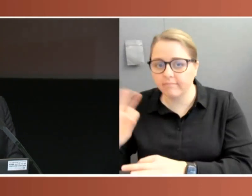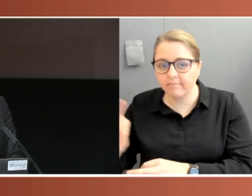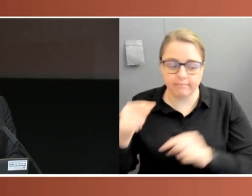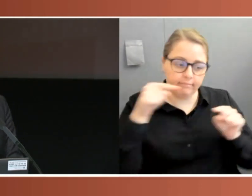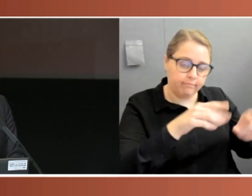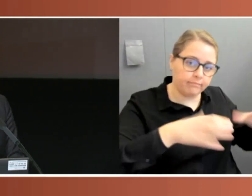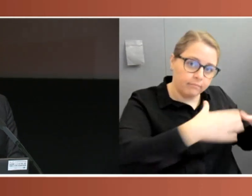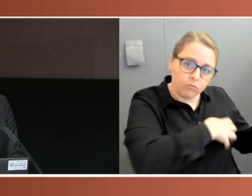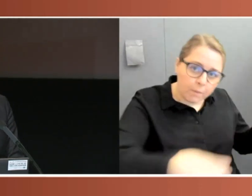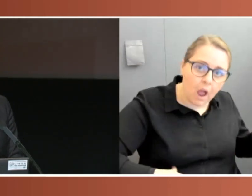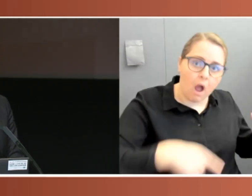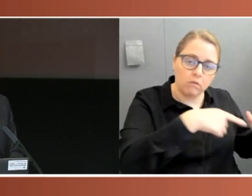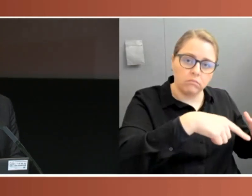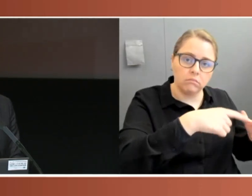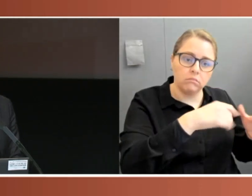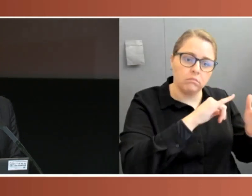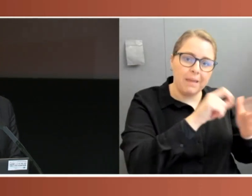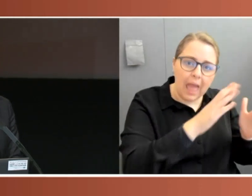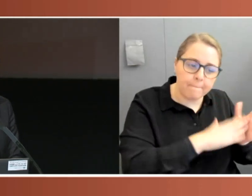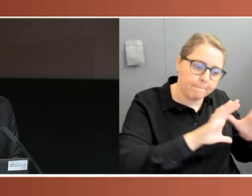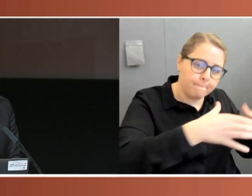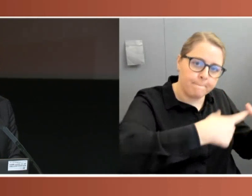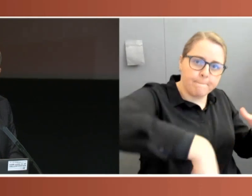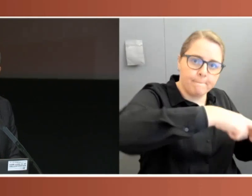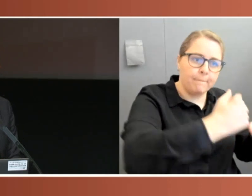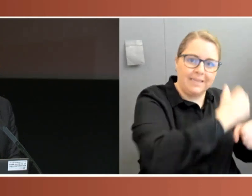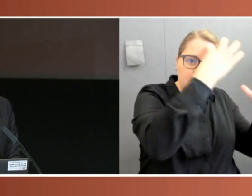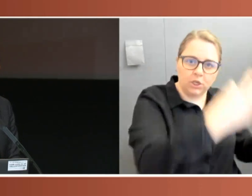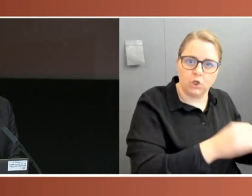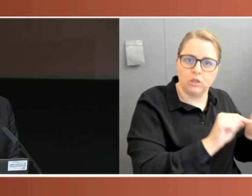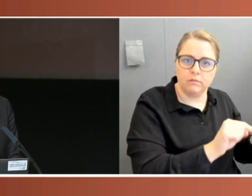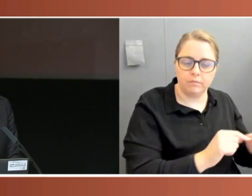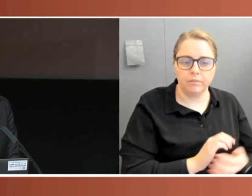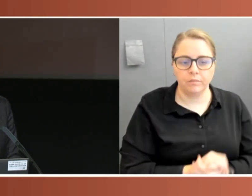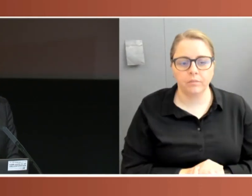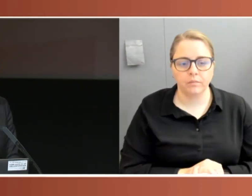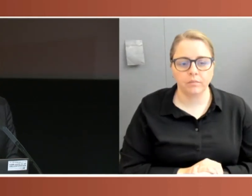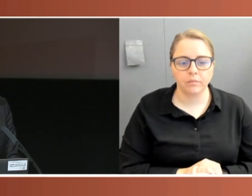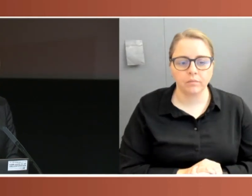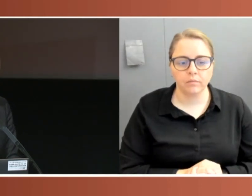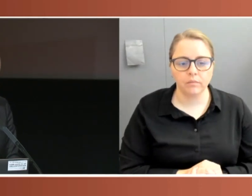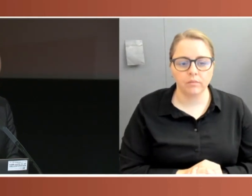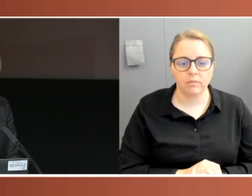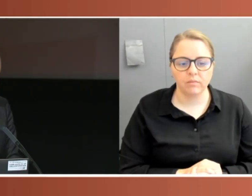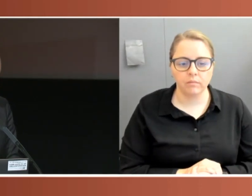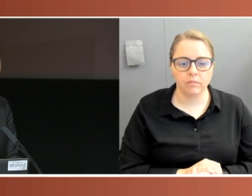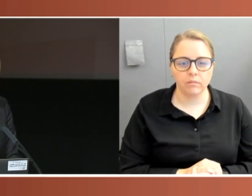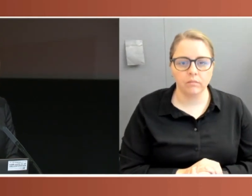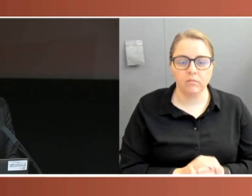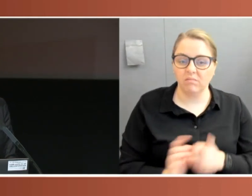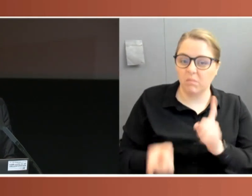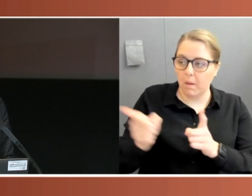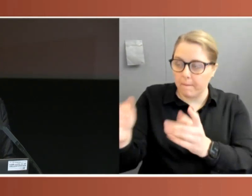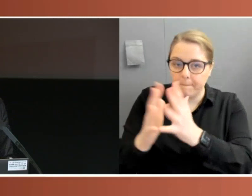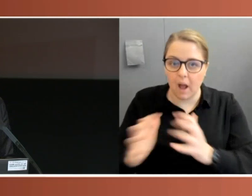legislation itself making these decisions, very often without scope for parliamentary involvement or override.